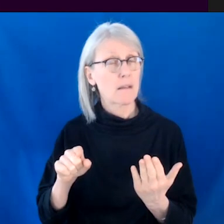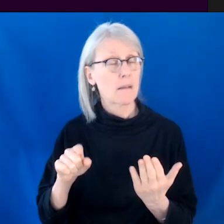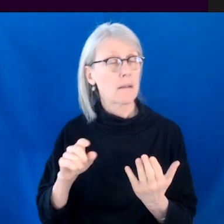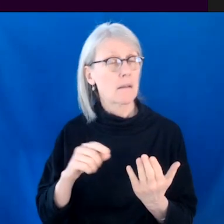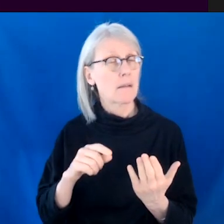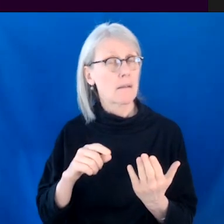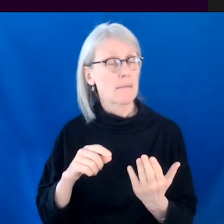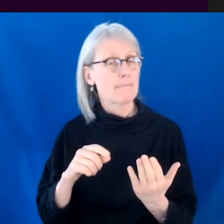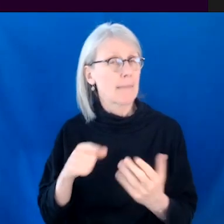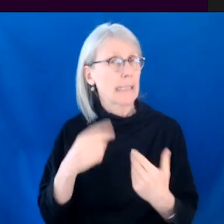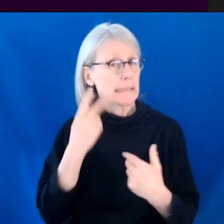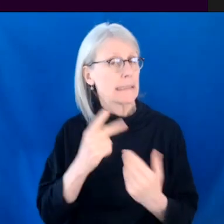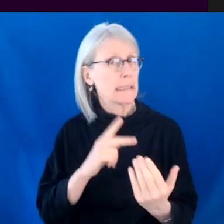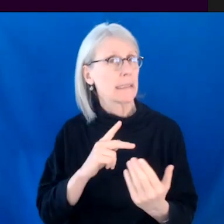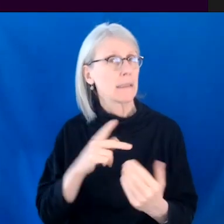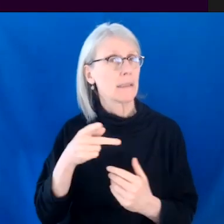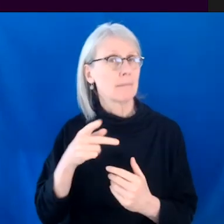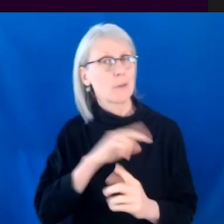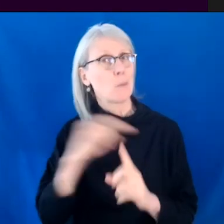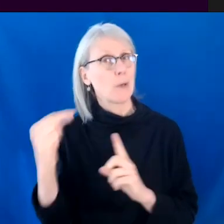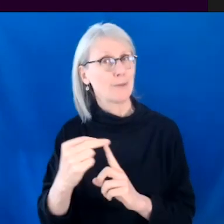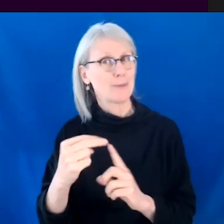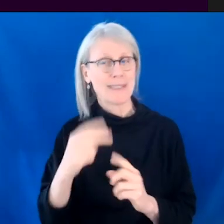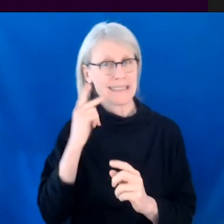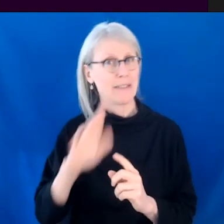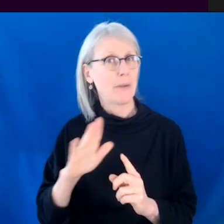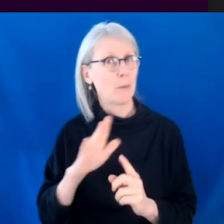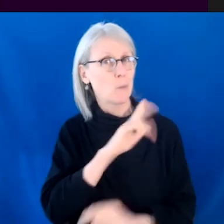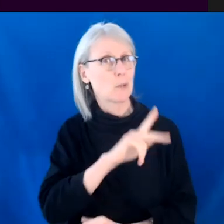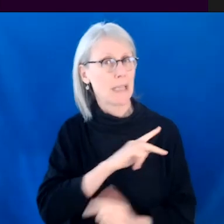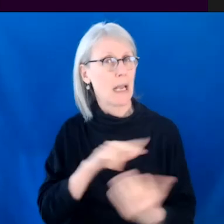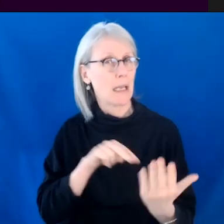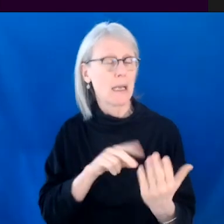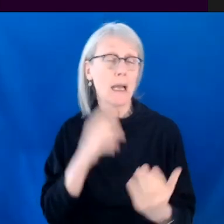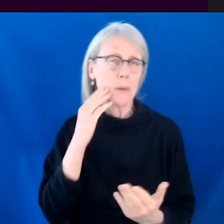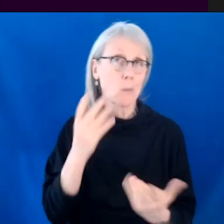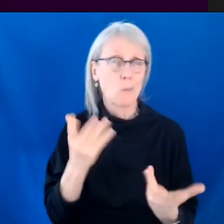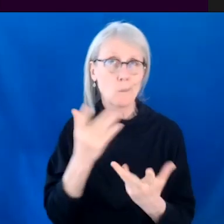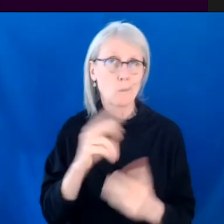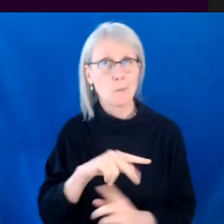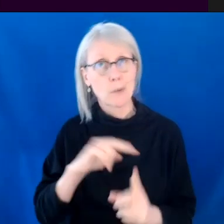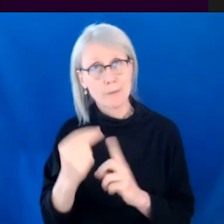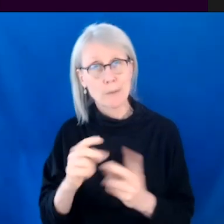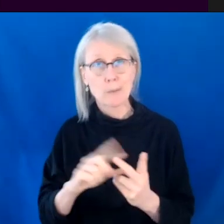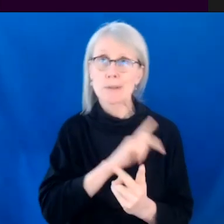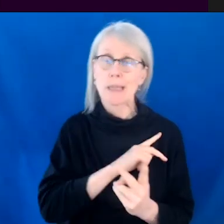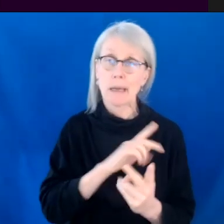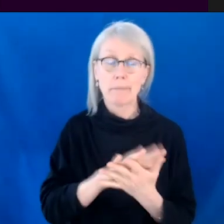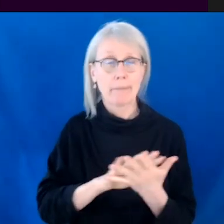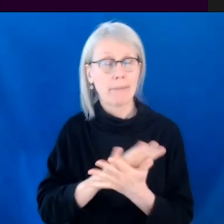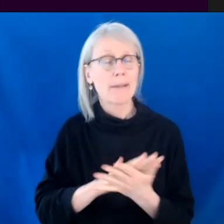and point of view. And I know that those things can be kind of vague, but, um,